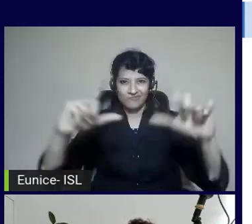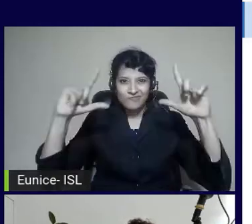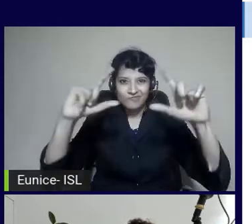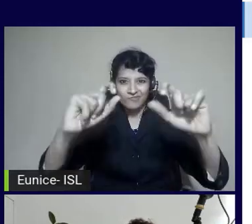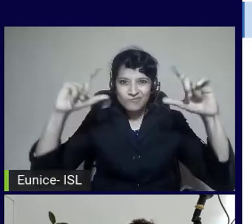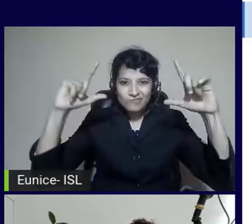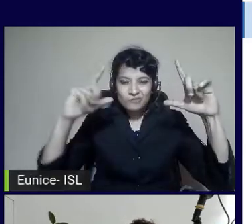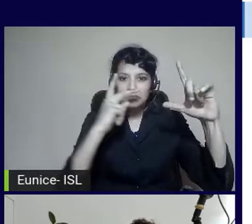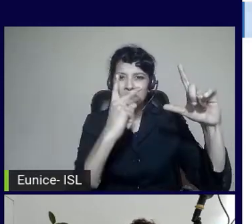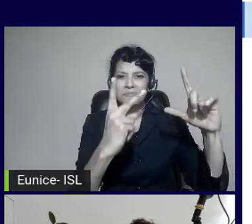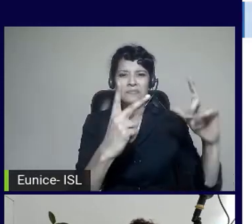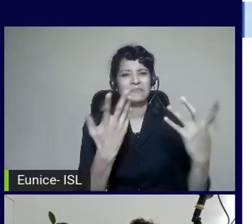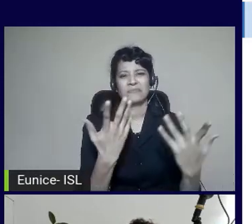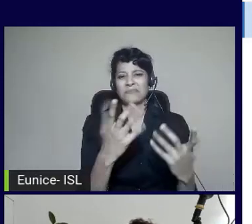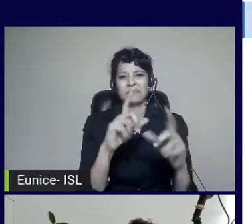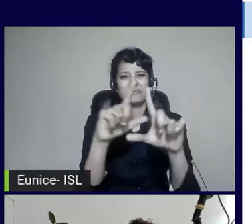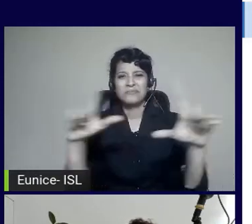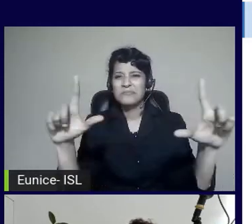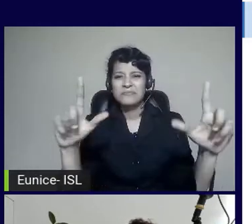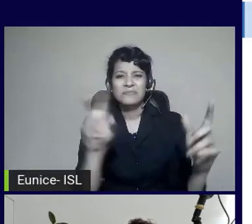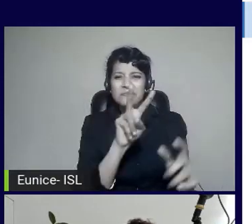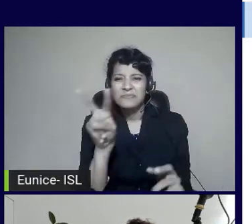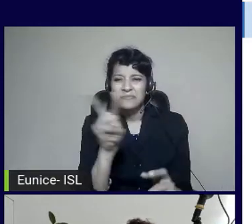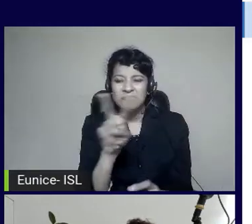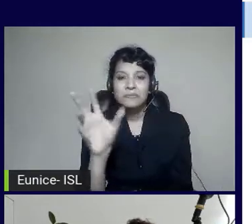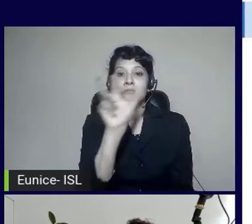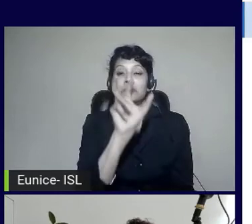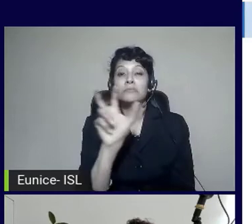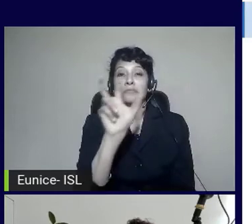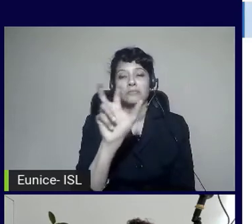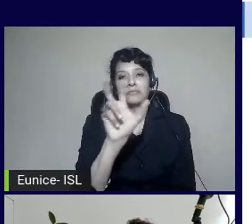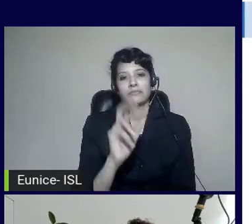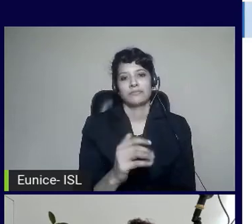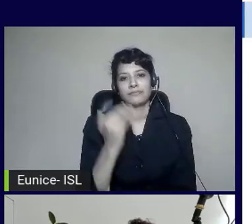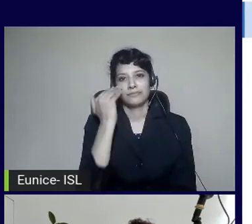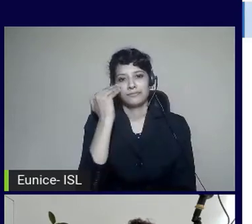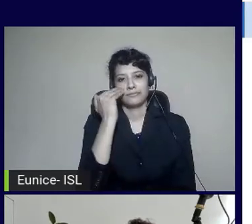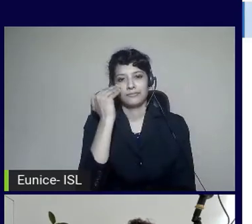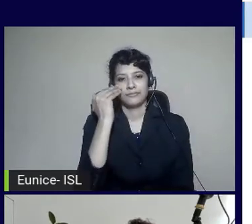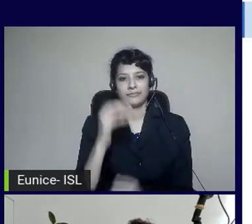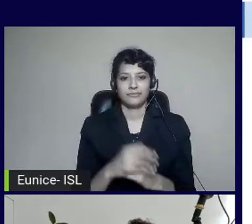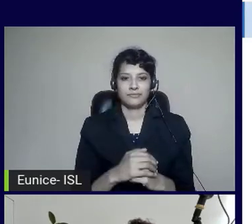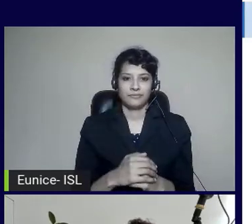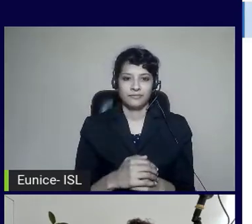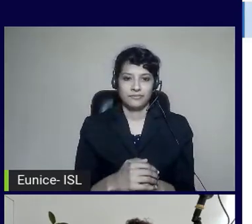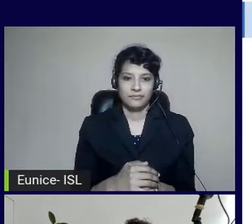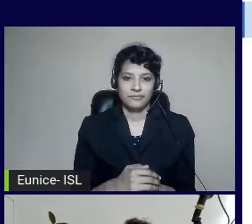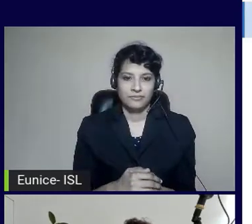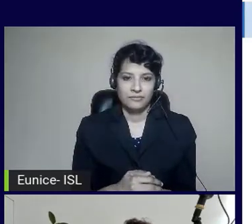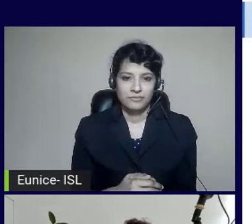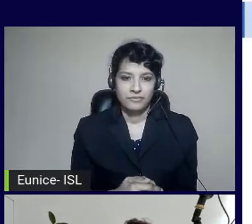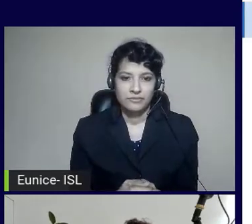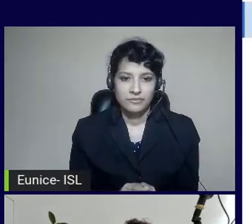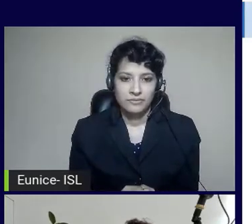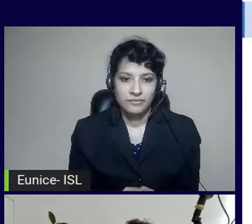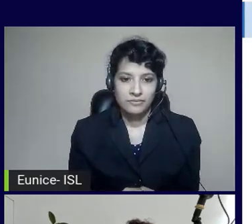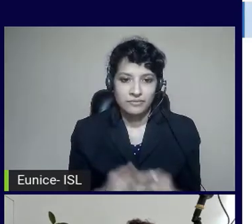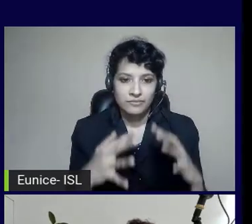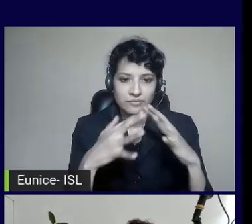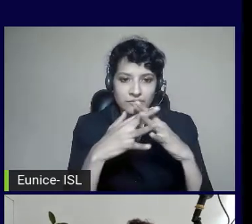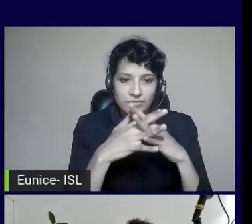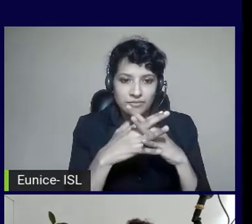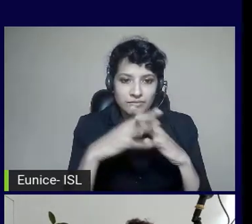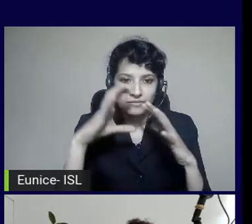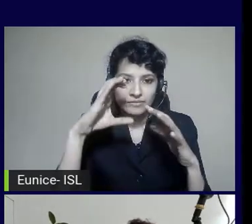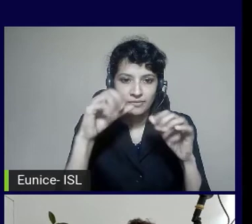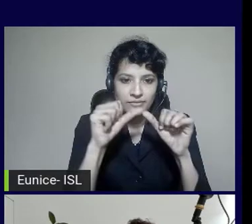actually use that. Because they don't know what language they're reading. The alt tags are not defined. And it gives you the WCAG feature there. So if I click